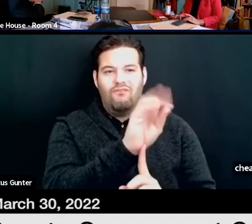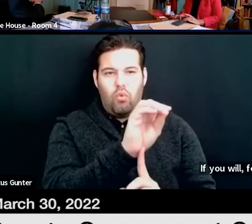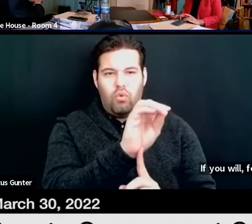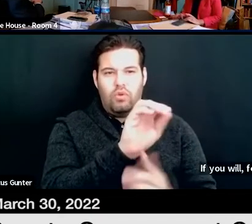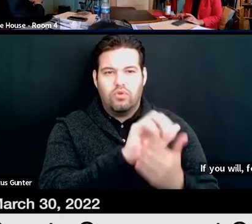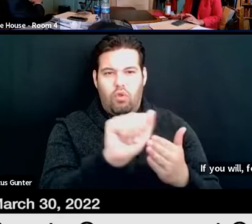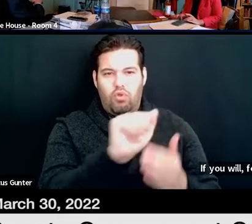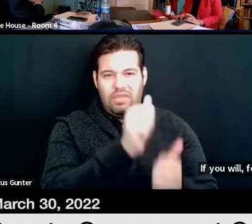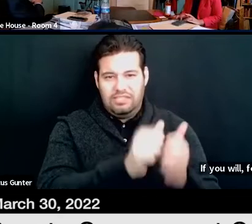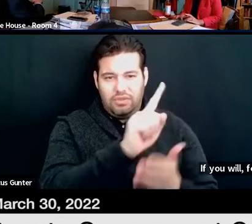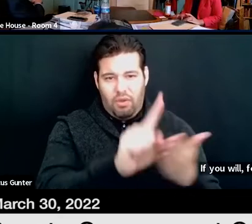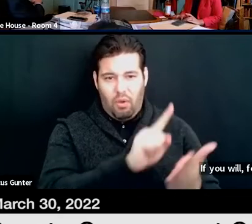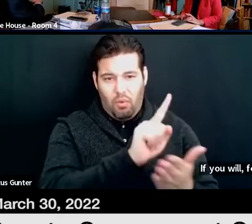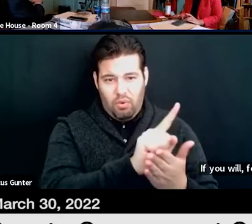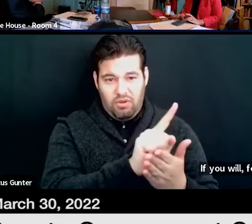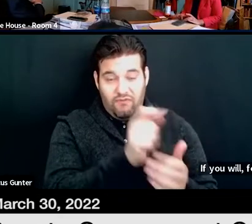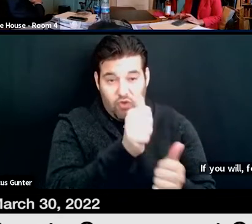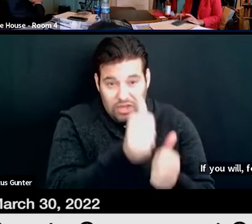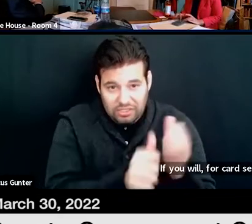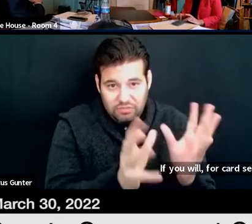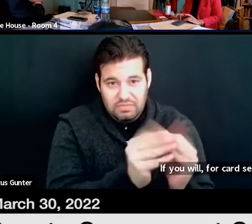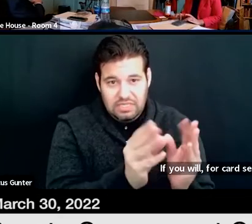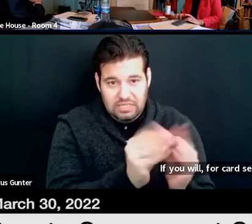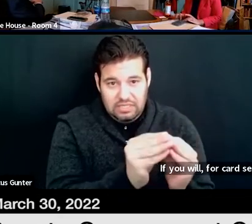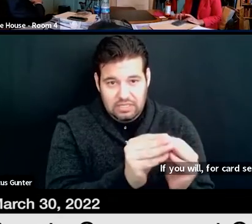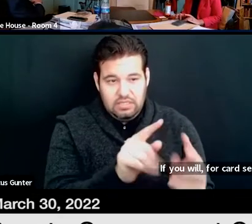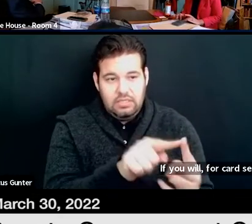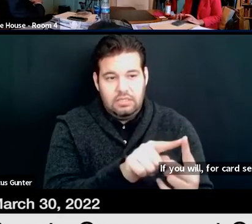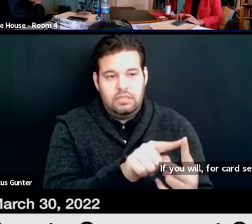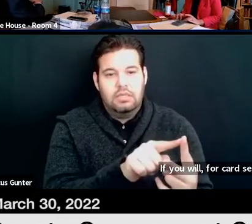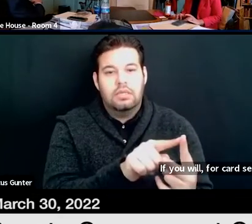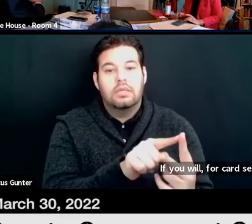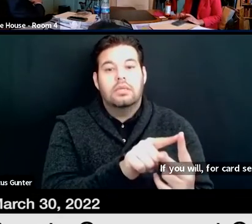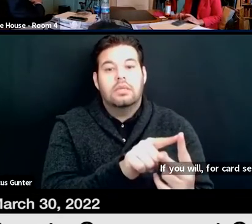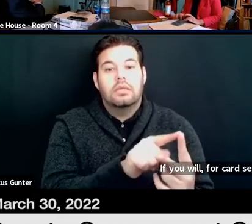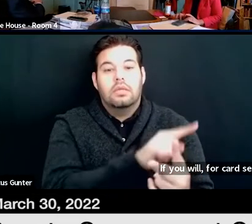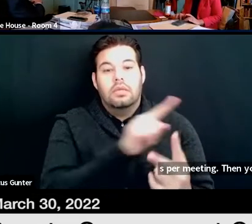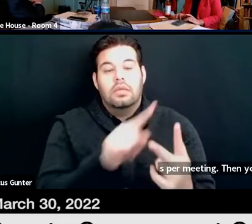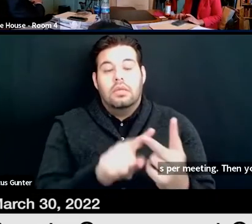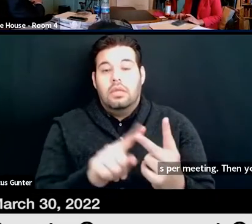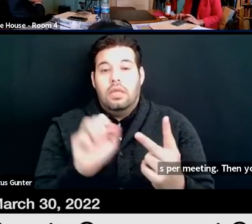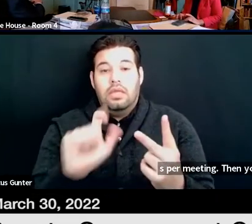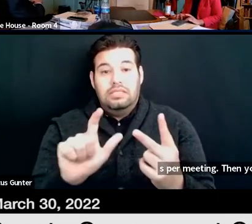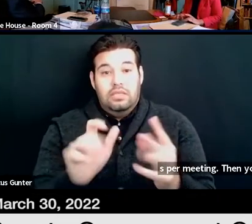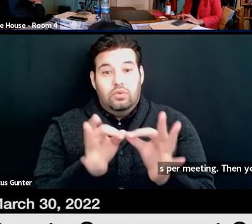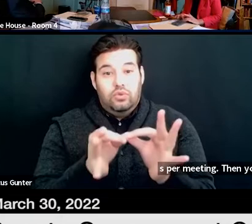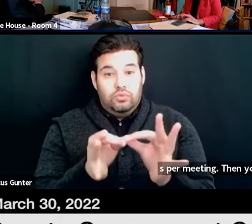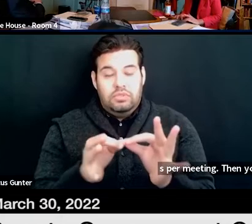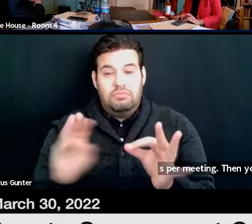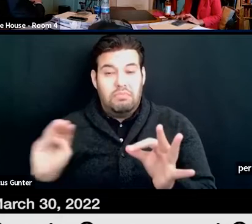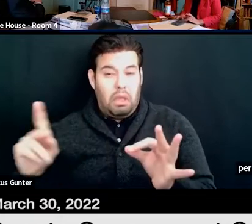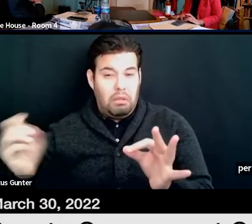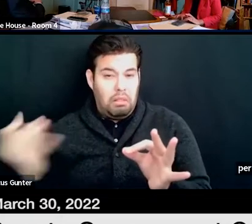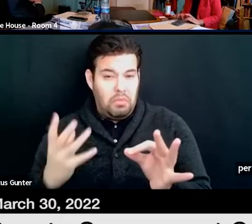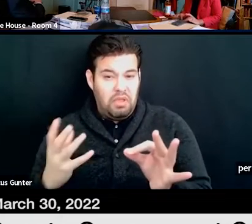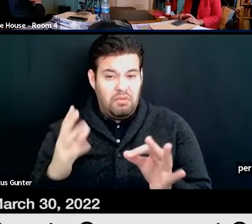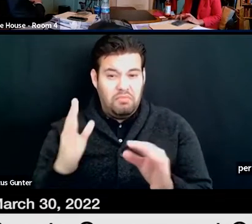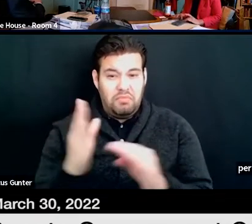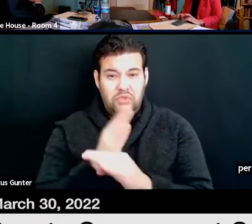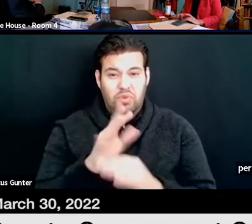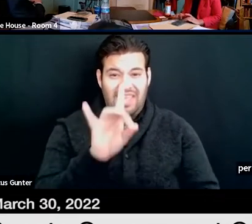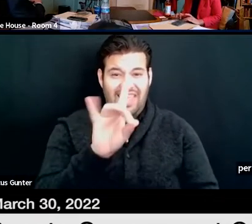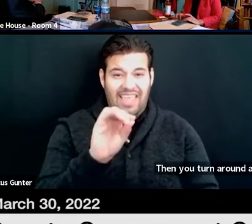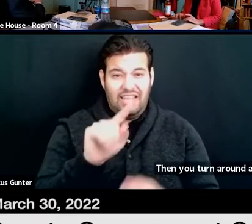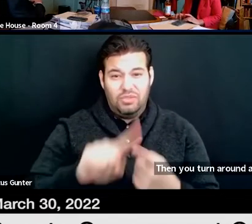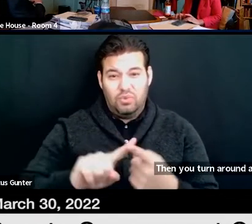hour. That's per meeting. And then you turn around and you look at ASL, and Mike, correct me if I'm wrong, that's somewhere between $80 and